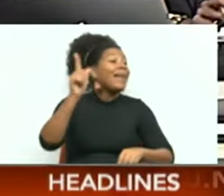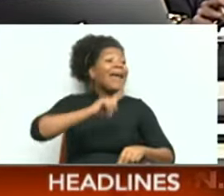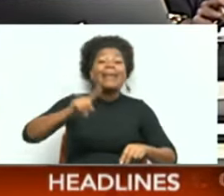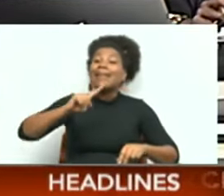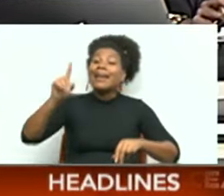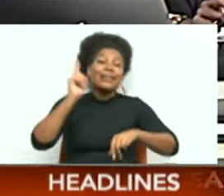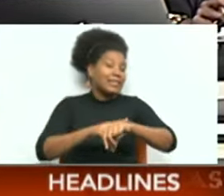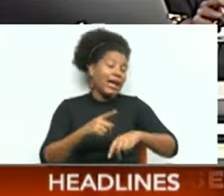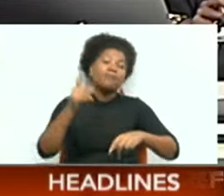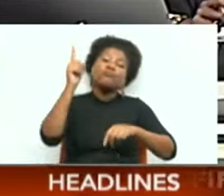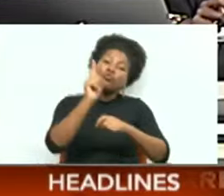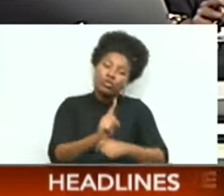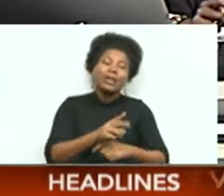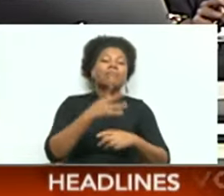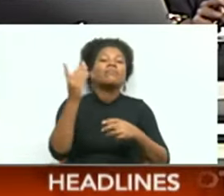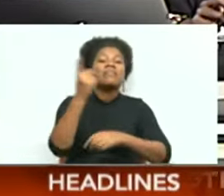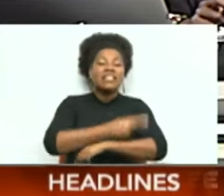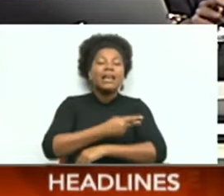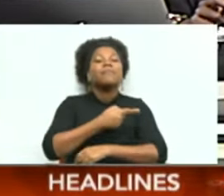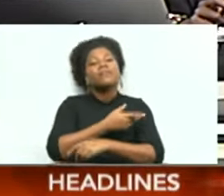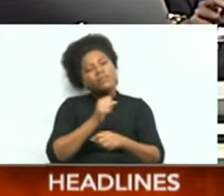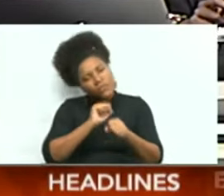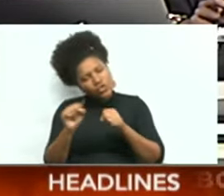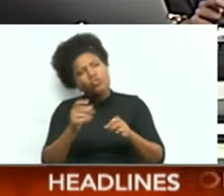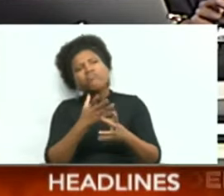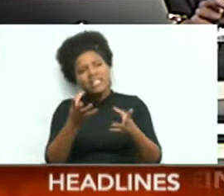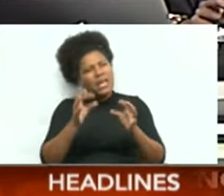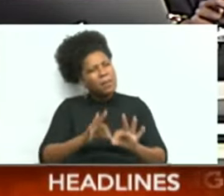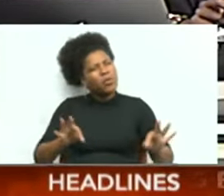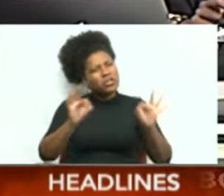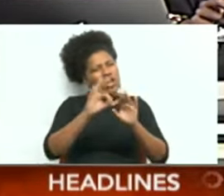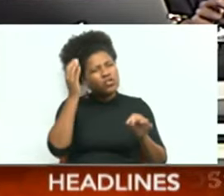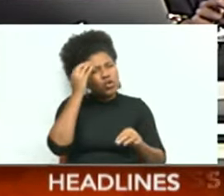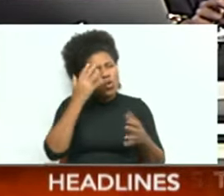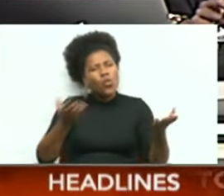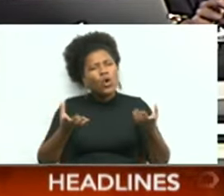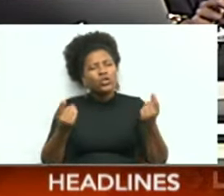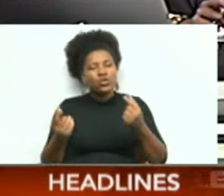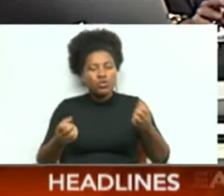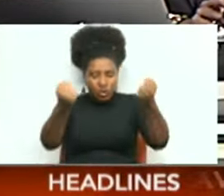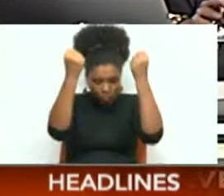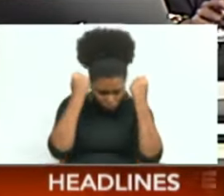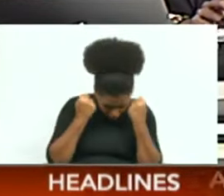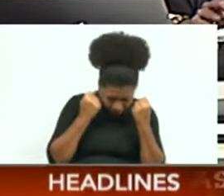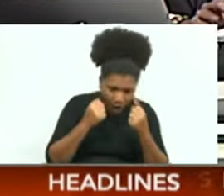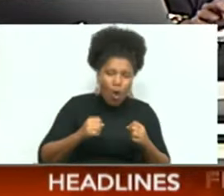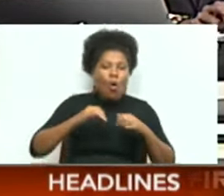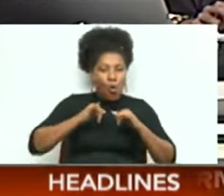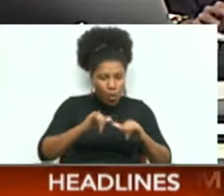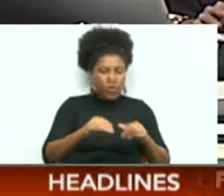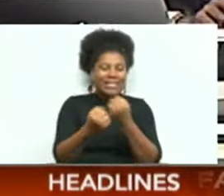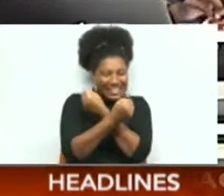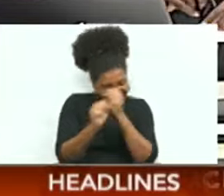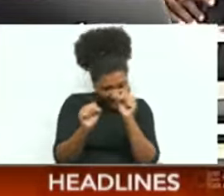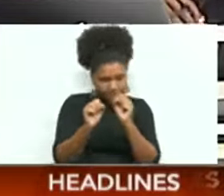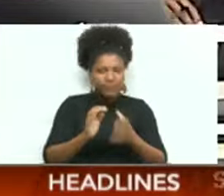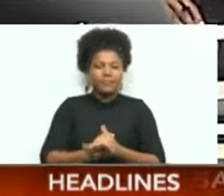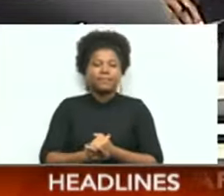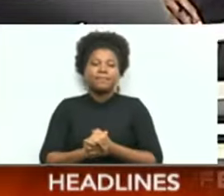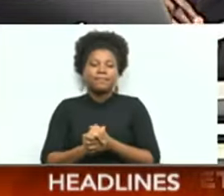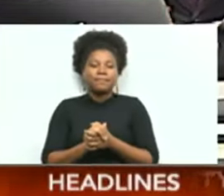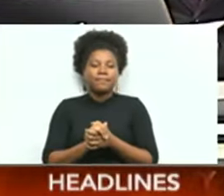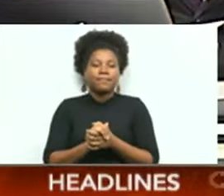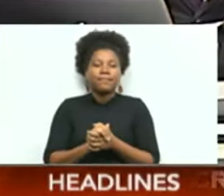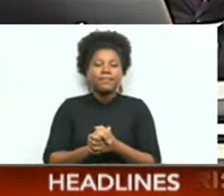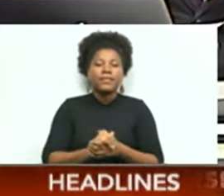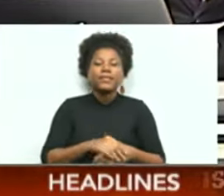So it's important to know what to do when a bigger earthquake strikes, which is to drop, cover, and hold. And of course, Rhea and I didn't feel anything at We did not.